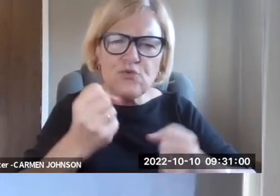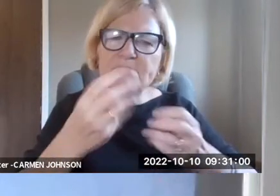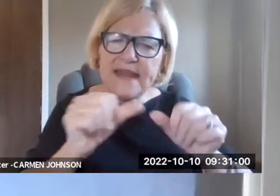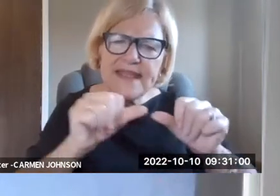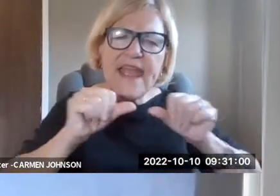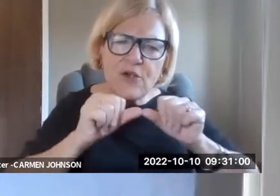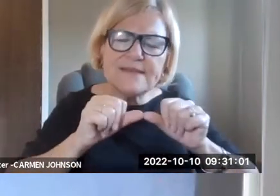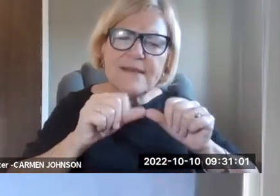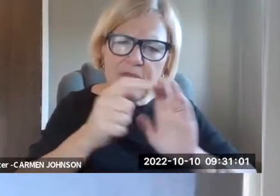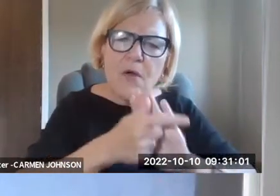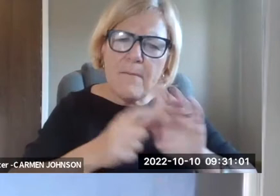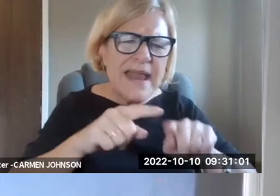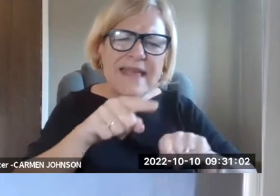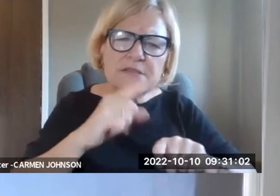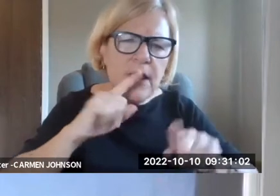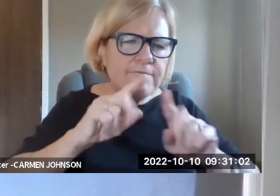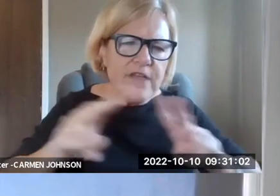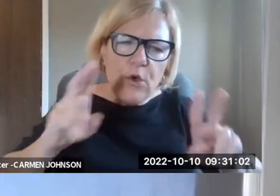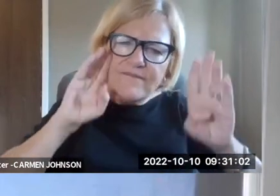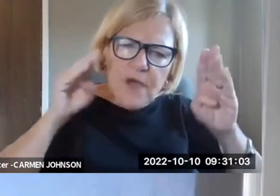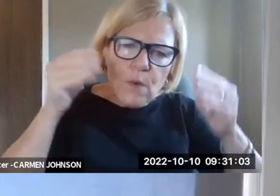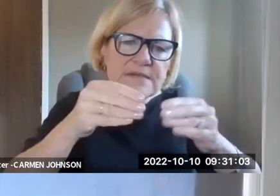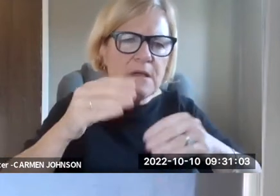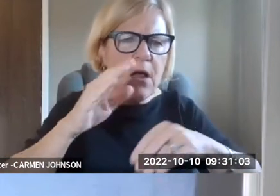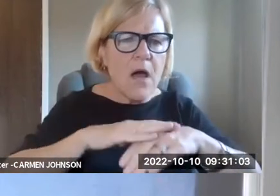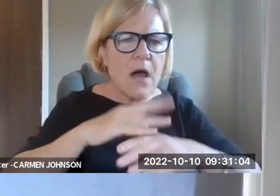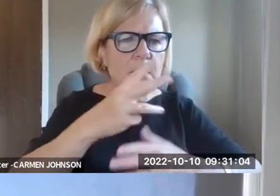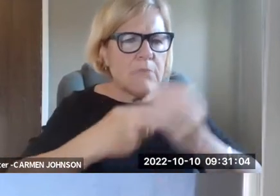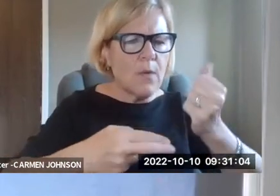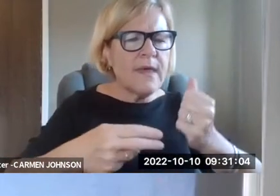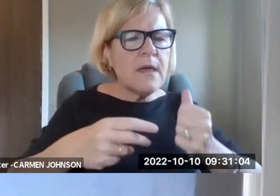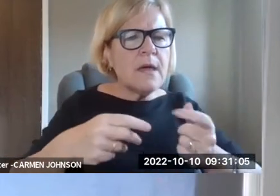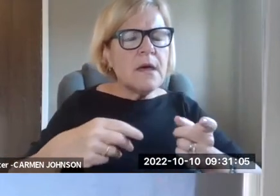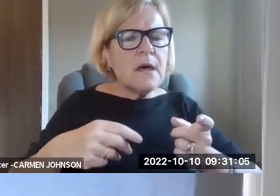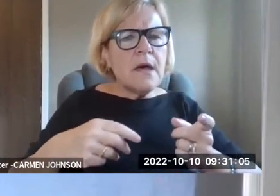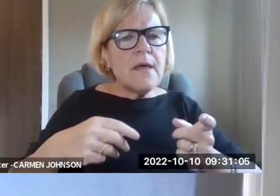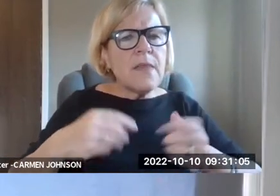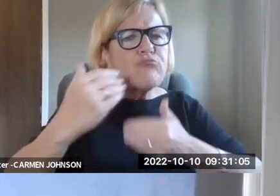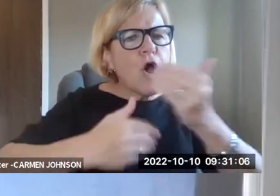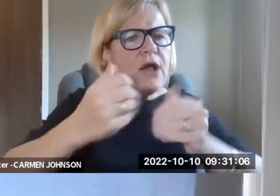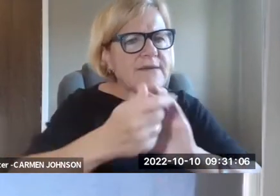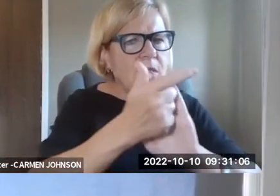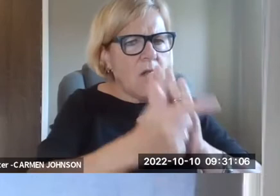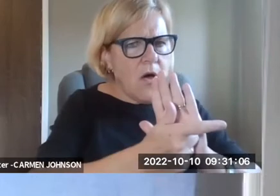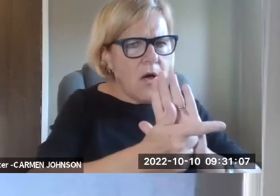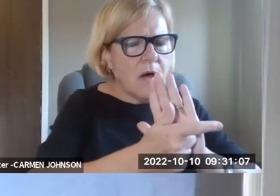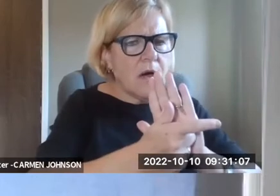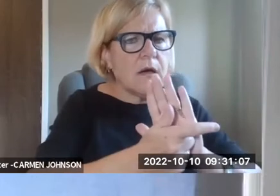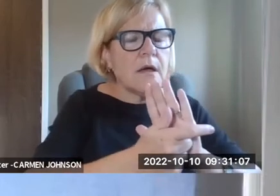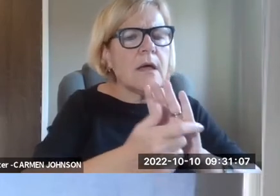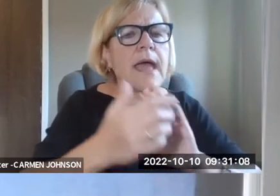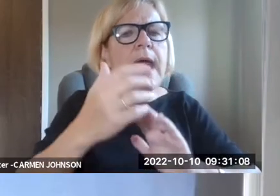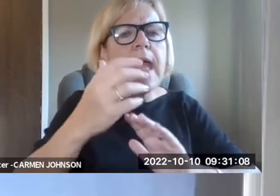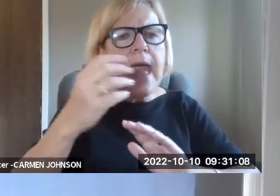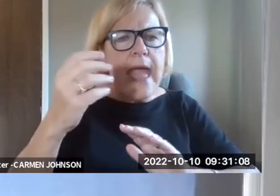fast. And, you know, these cases, I mean, it's, this is true in a lot of areas of law, but these are very focused,